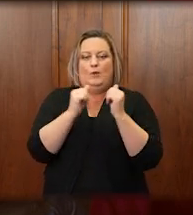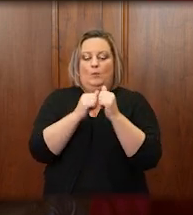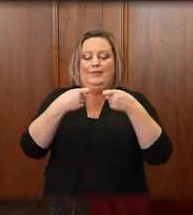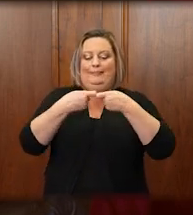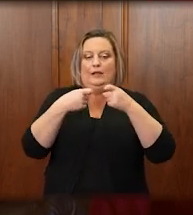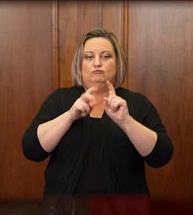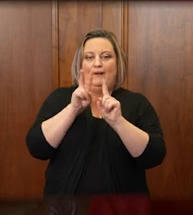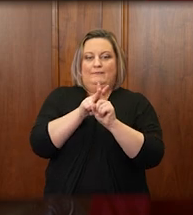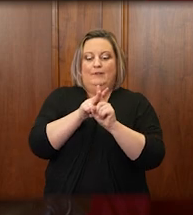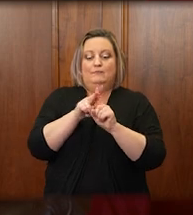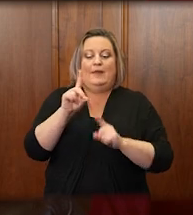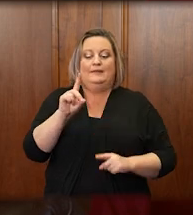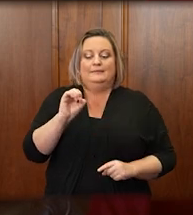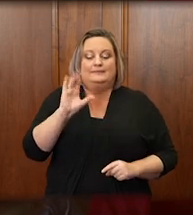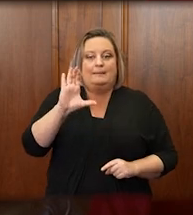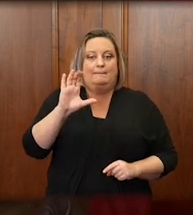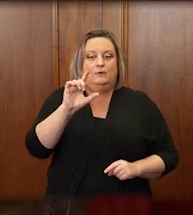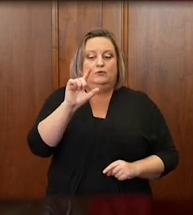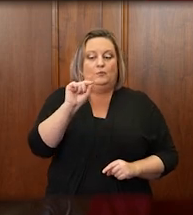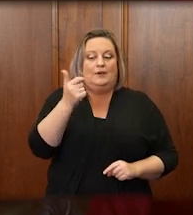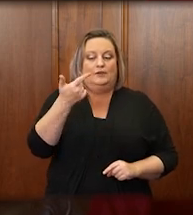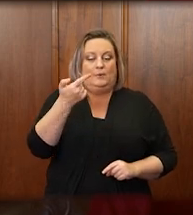by December of 2021.